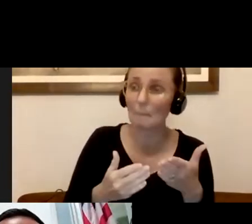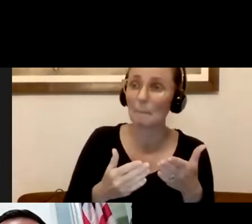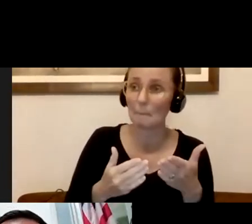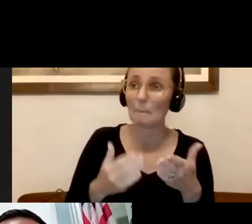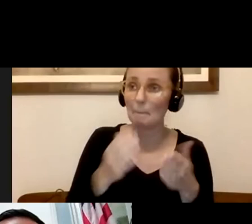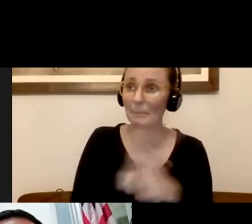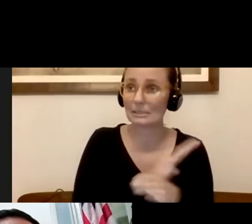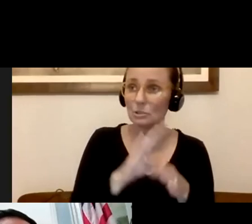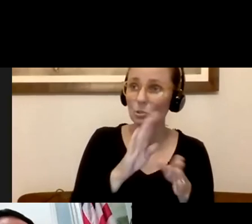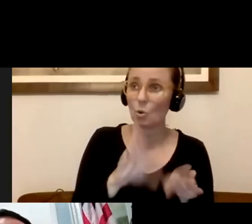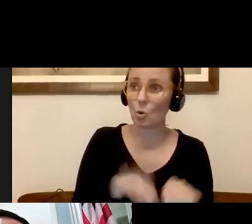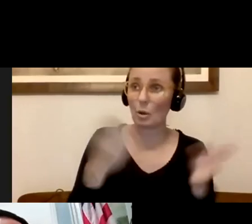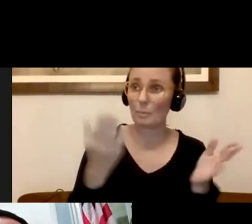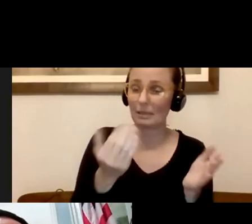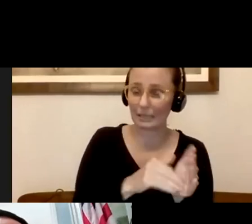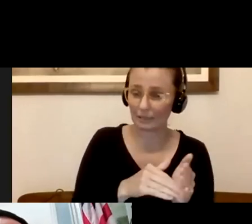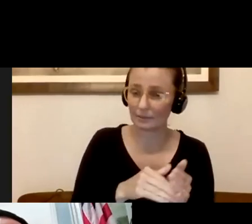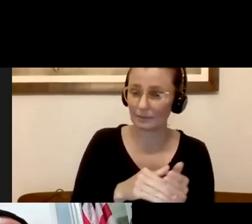every sector that opens, there'll be